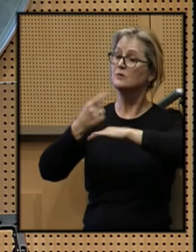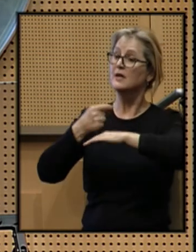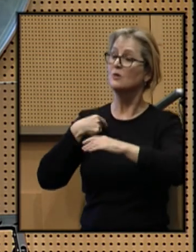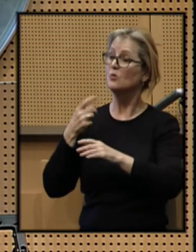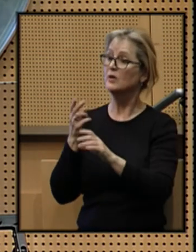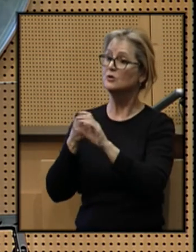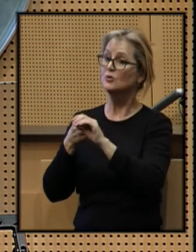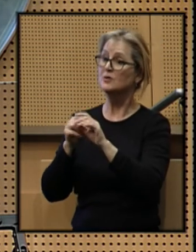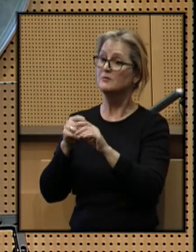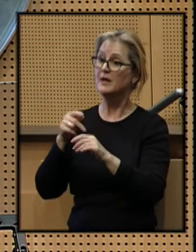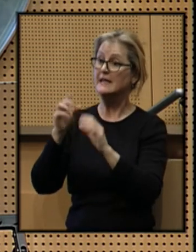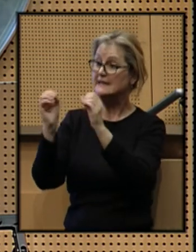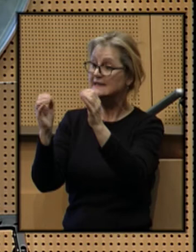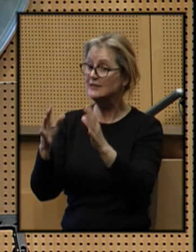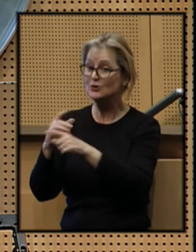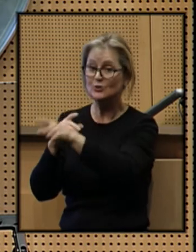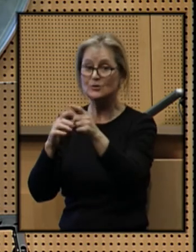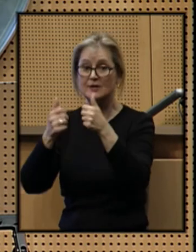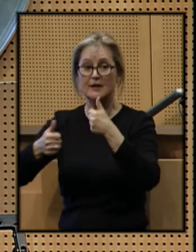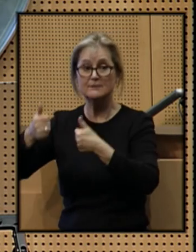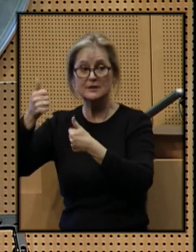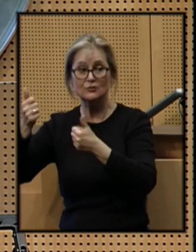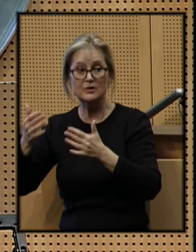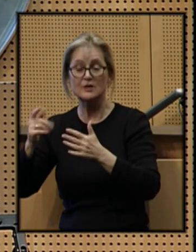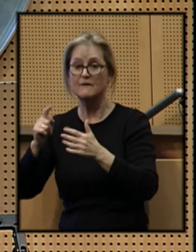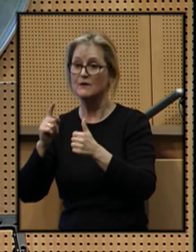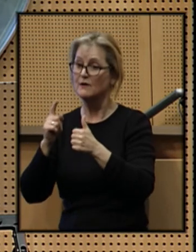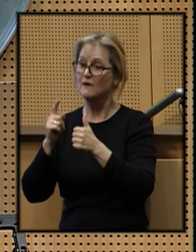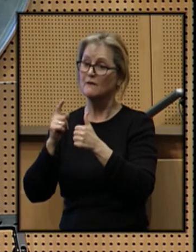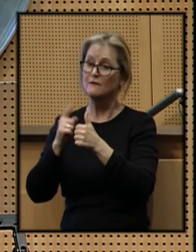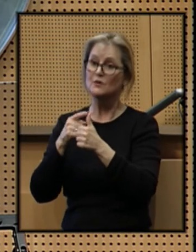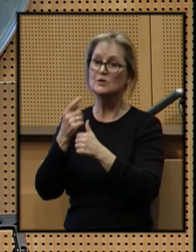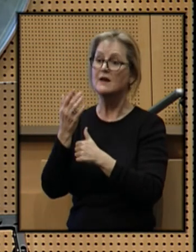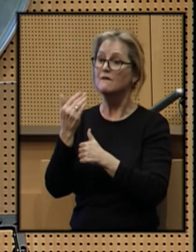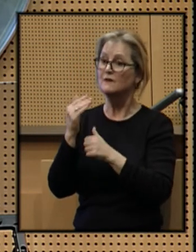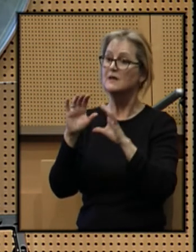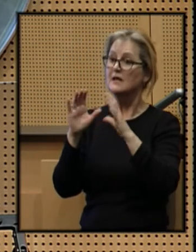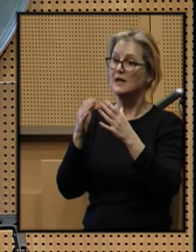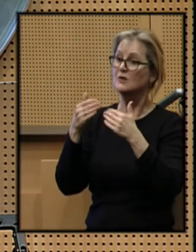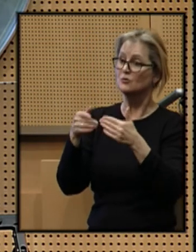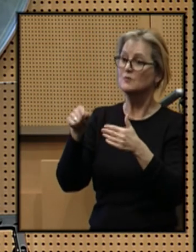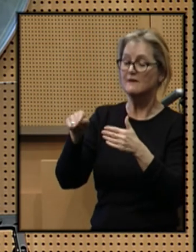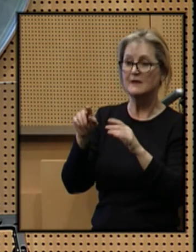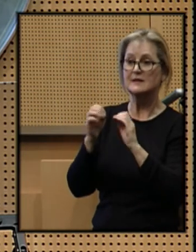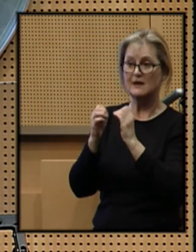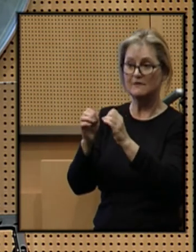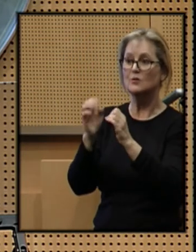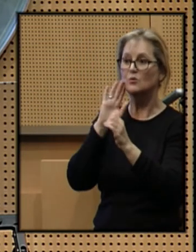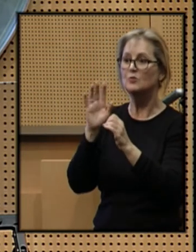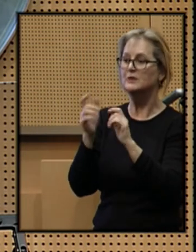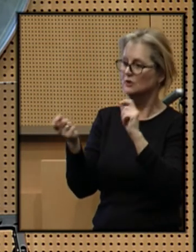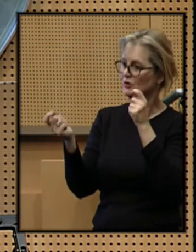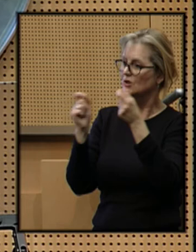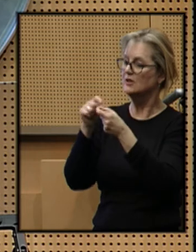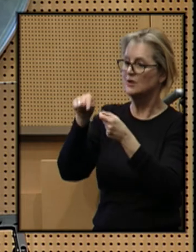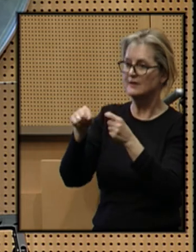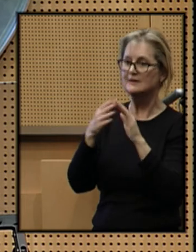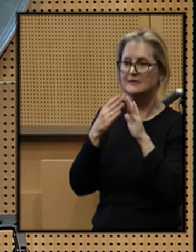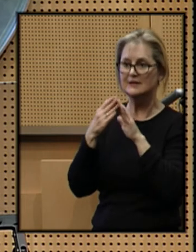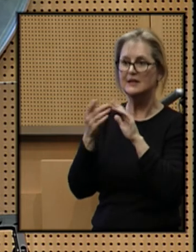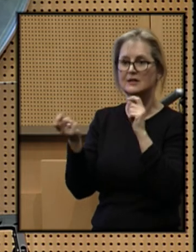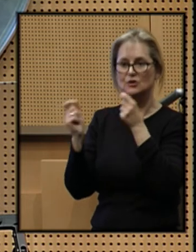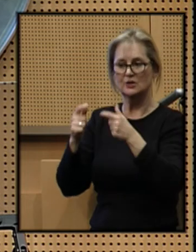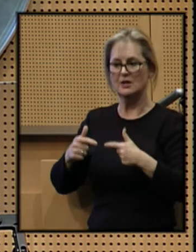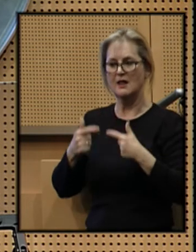joined by teachers and administrators of the first 15 classrooms of this effort that are going to change this city and